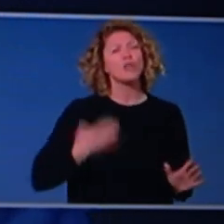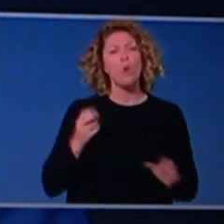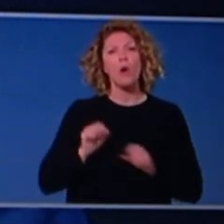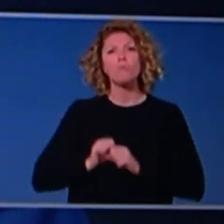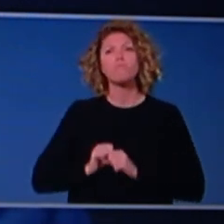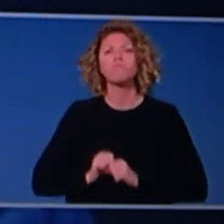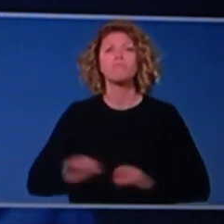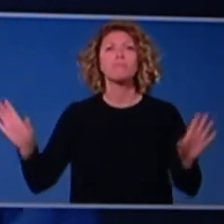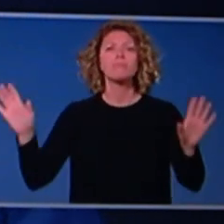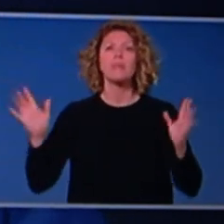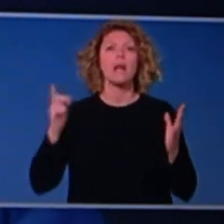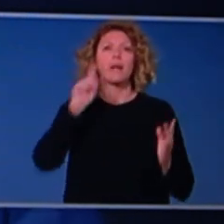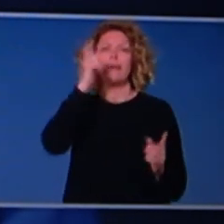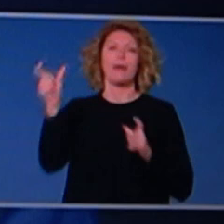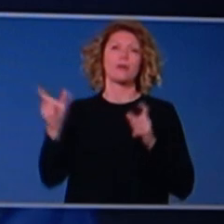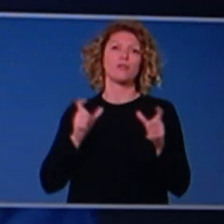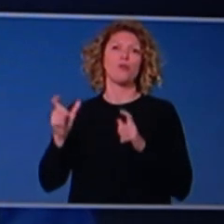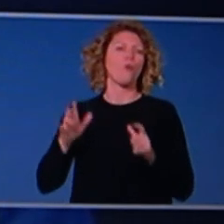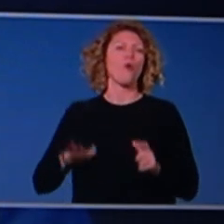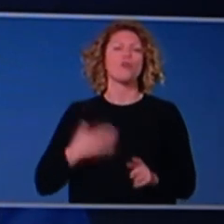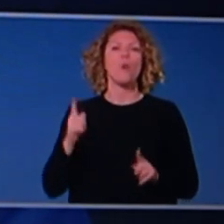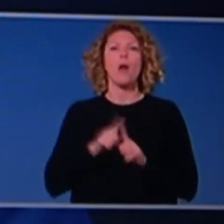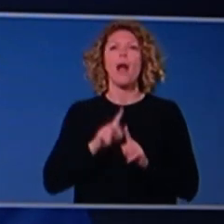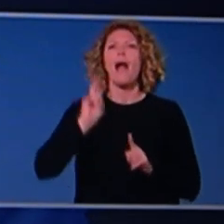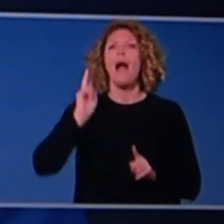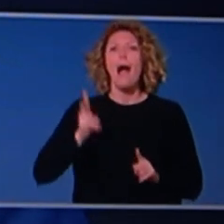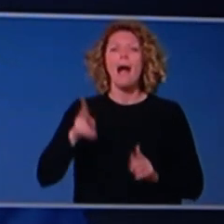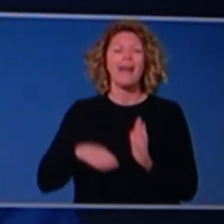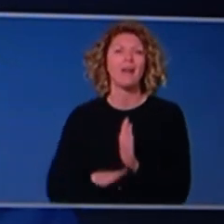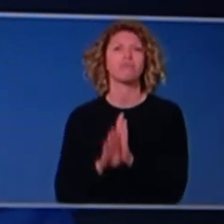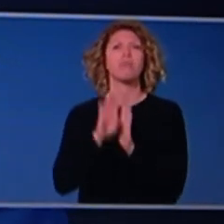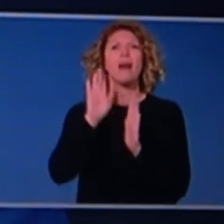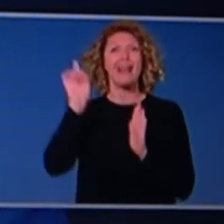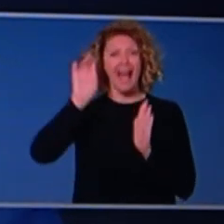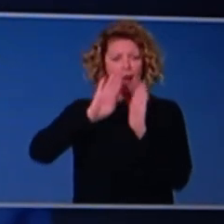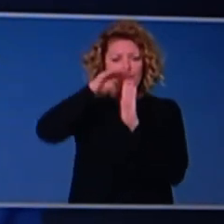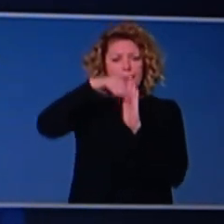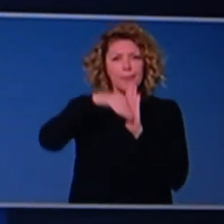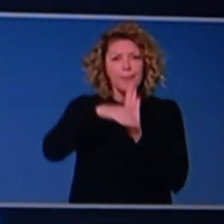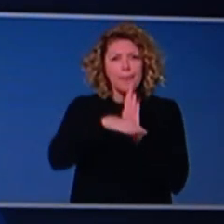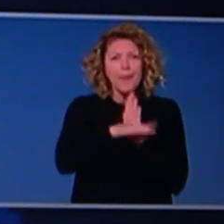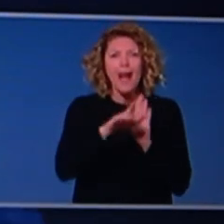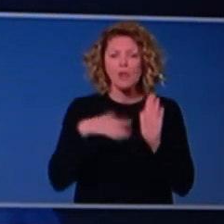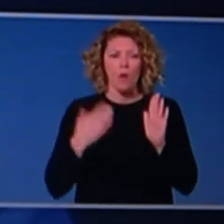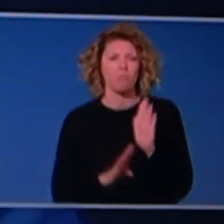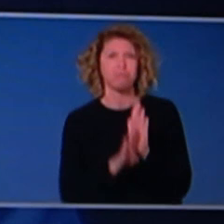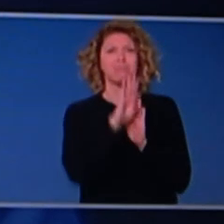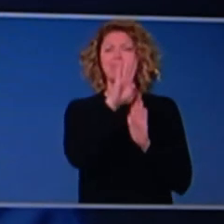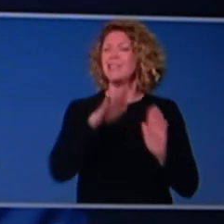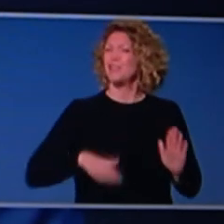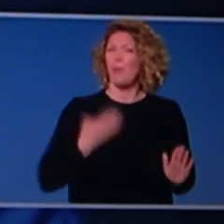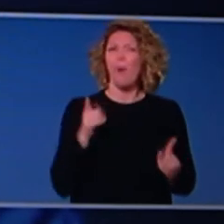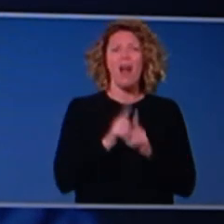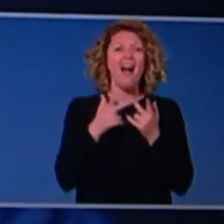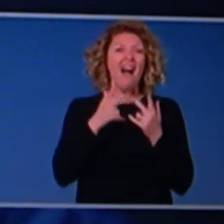takes off so that we get a second wave when we reduce restrictions, such as a number of other countries have seen. So our